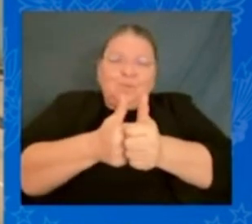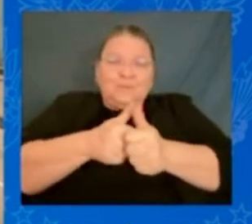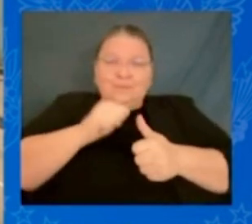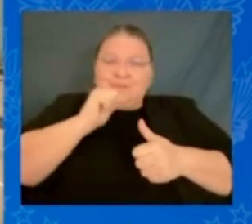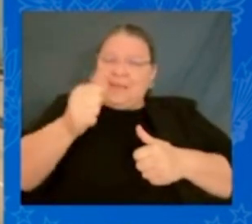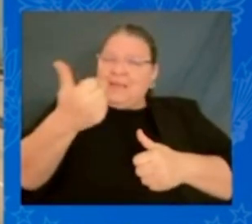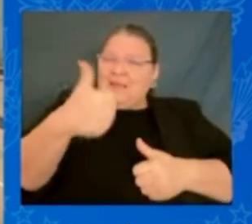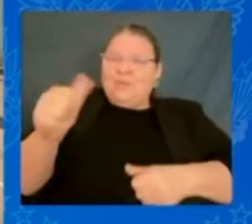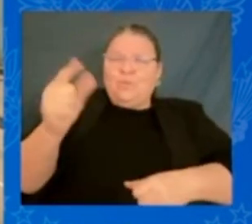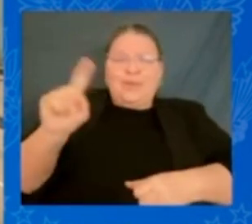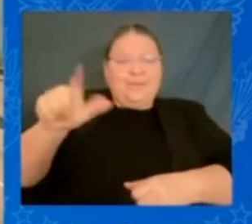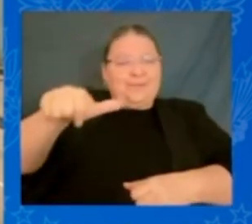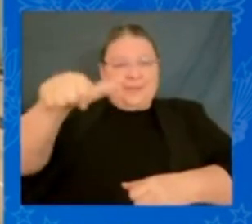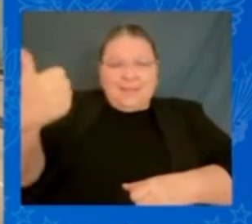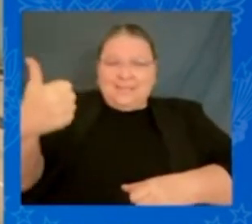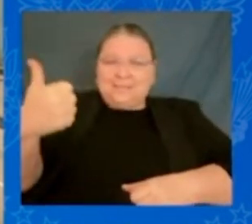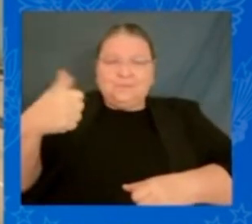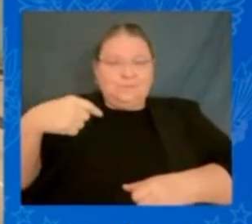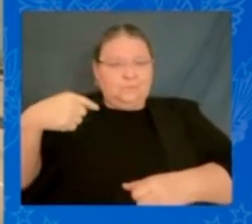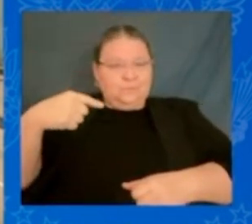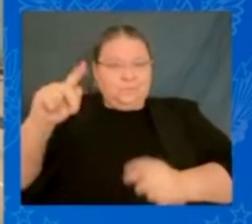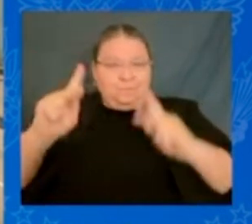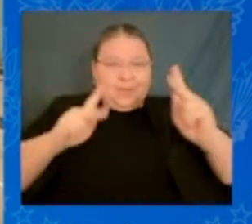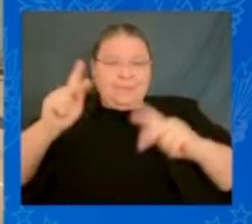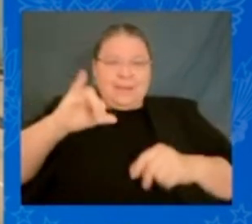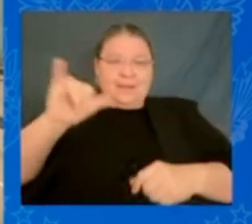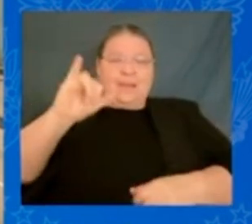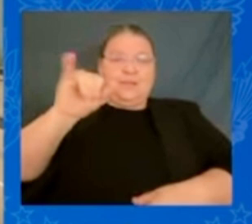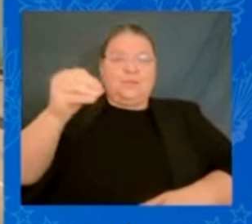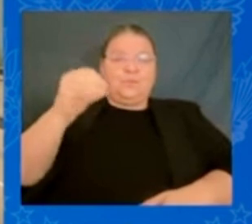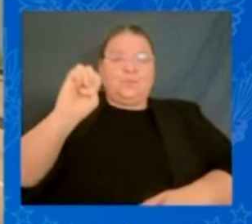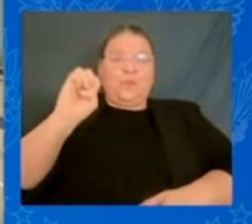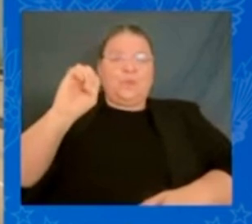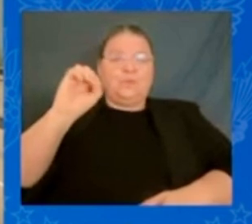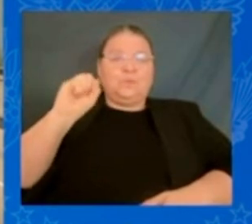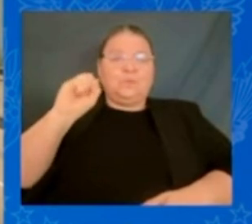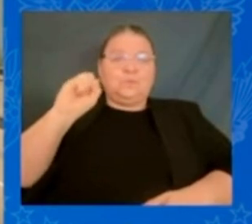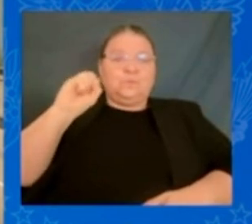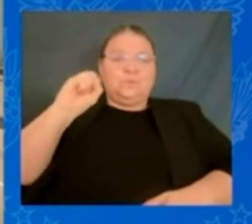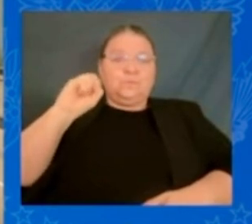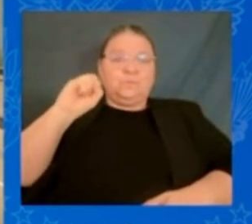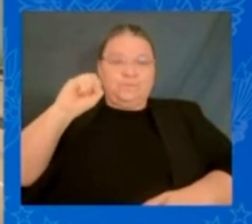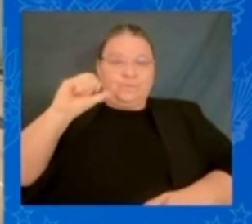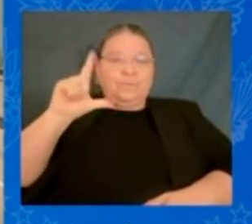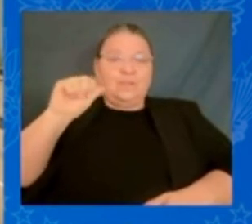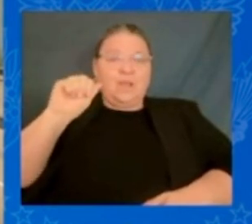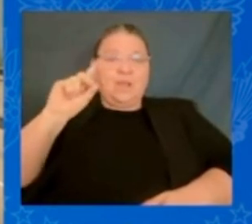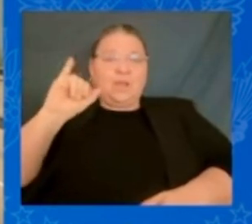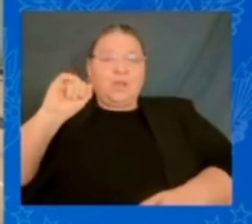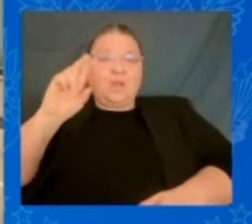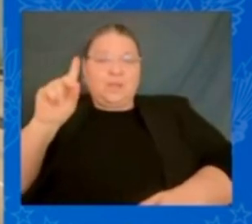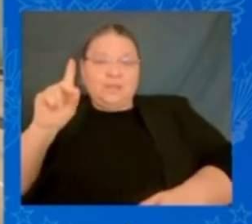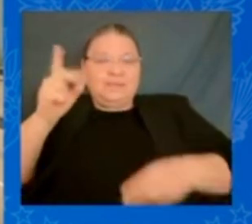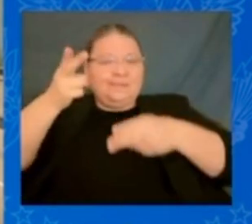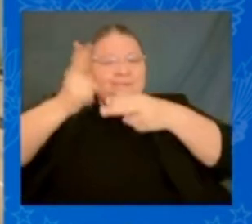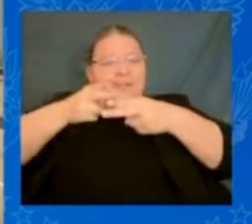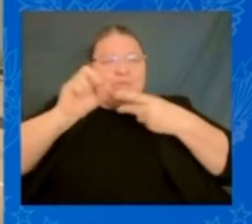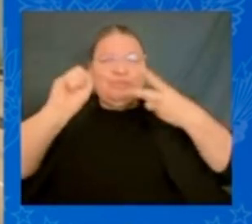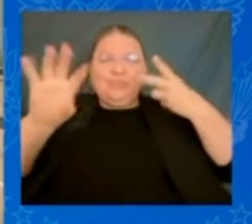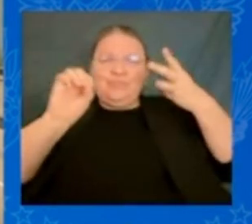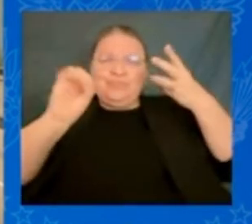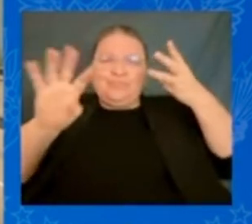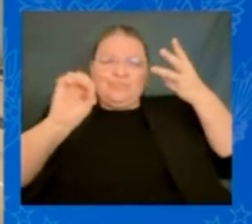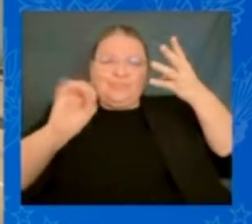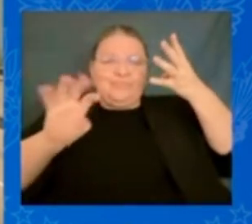You, I could go through names, but I'm not going to do that. But